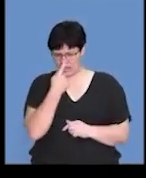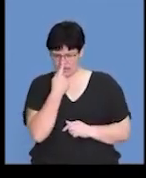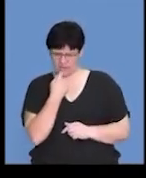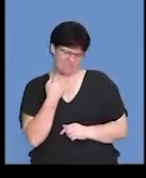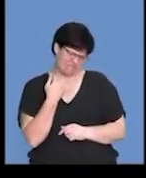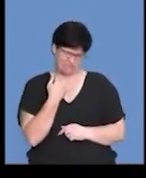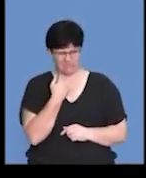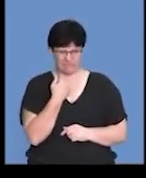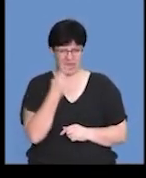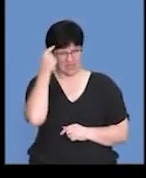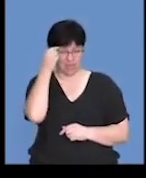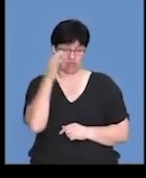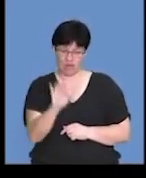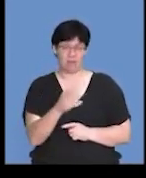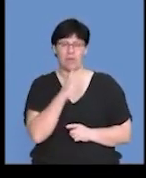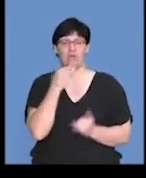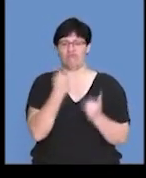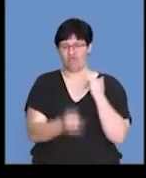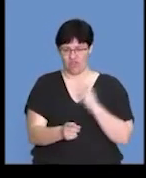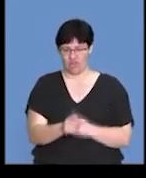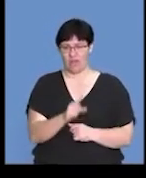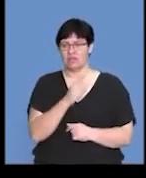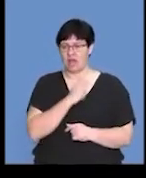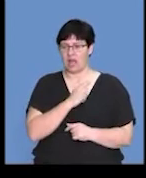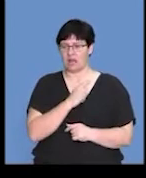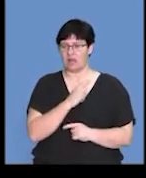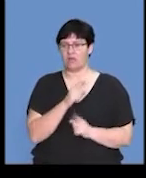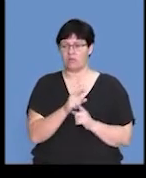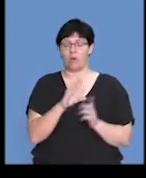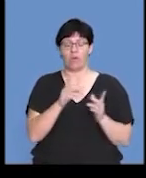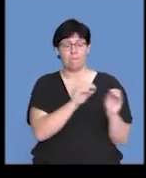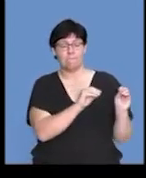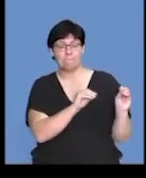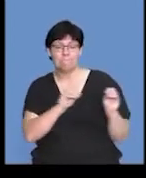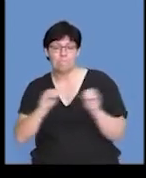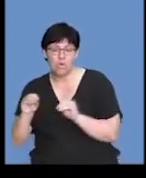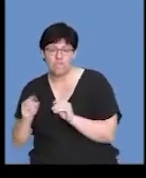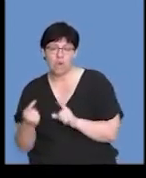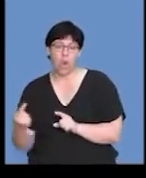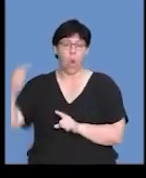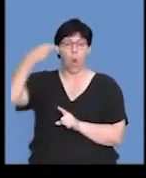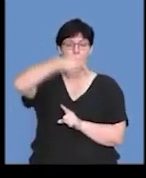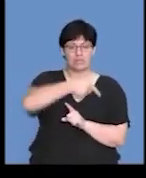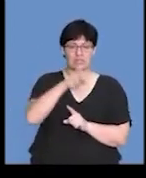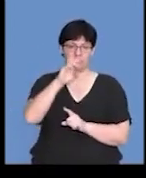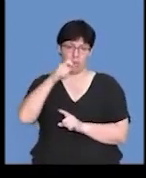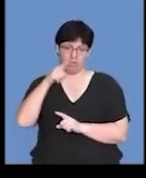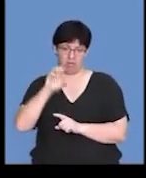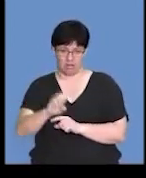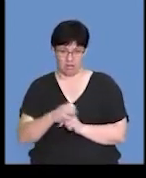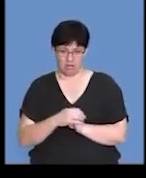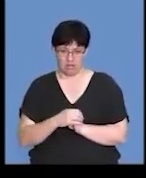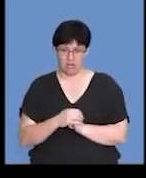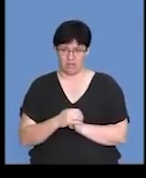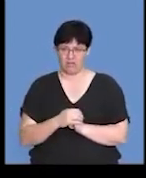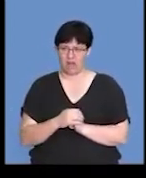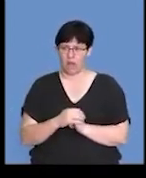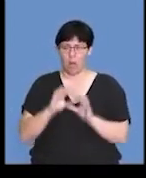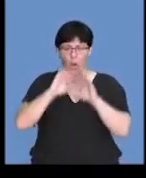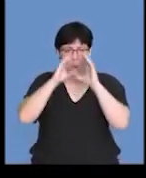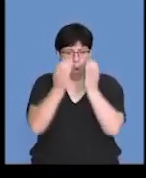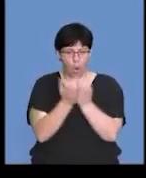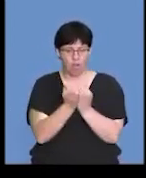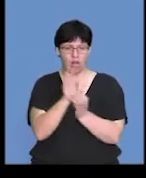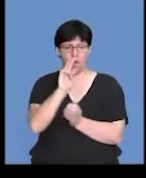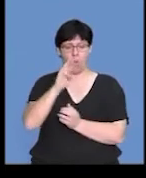answer that was close but not correct. Whole chromosomes move to the opposite poles. And, guys, if you look at whole chromosomes,